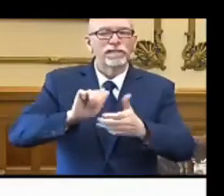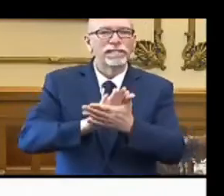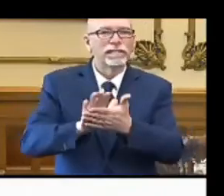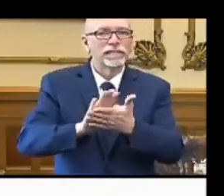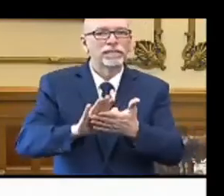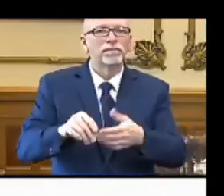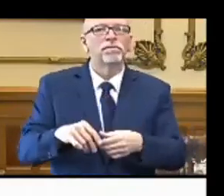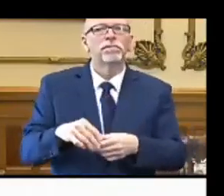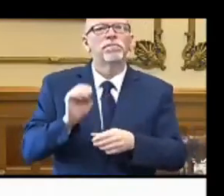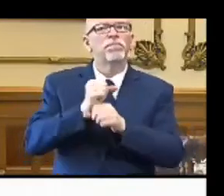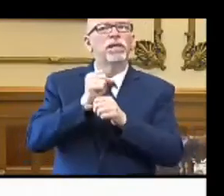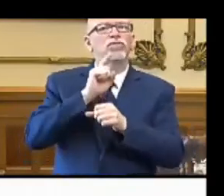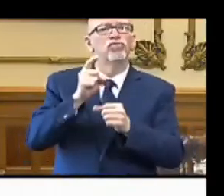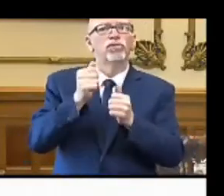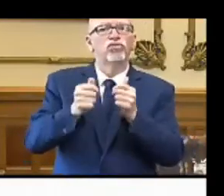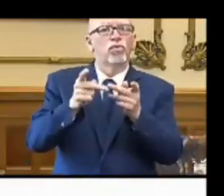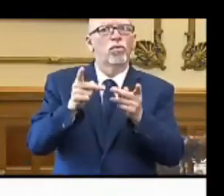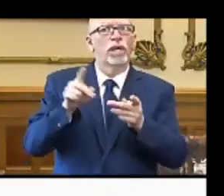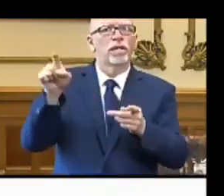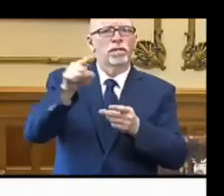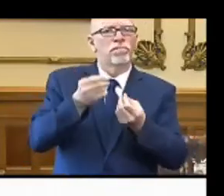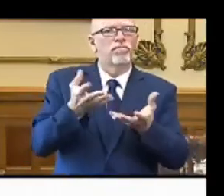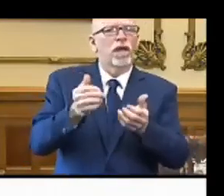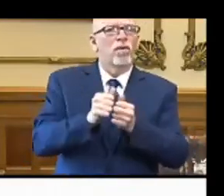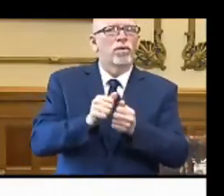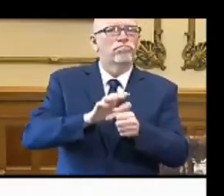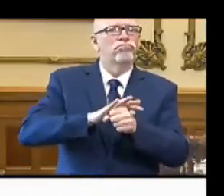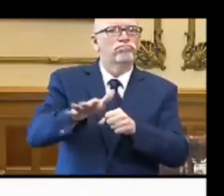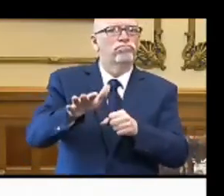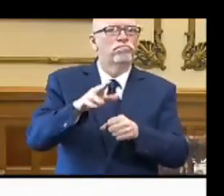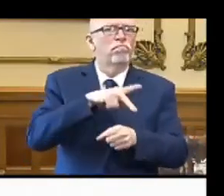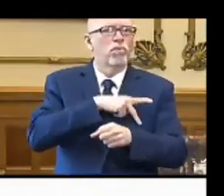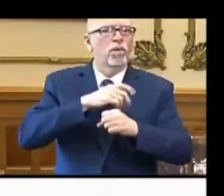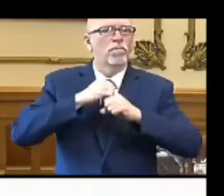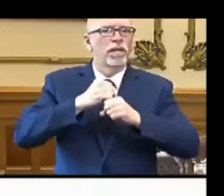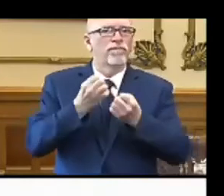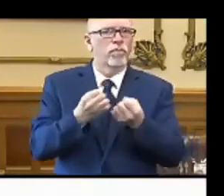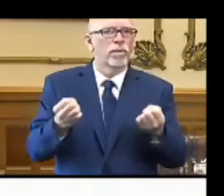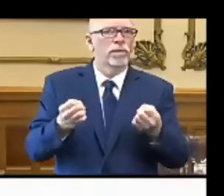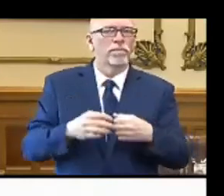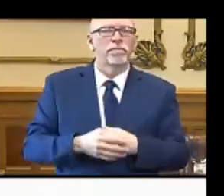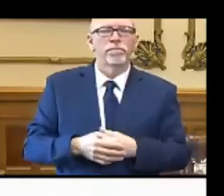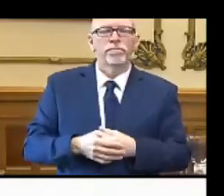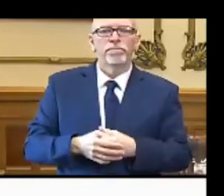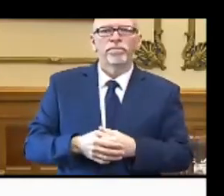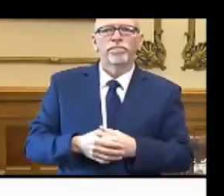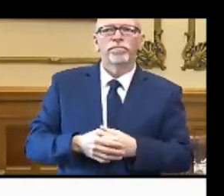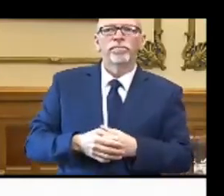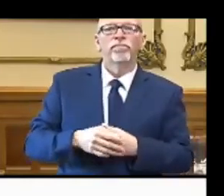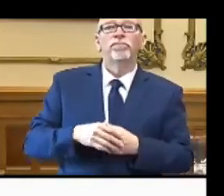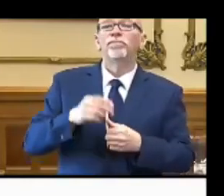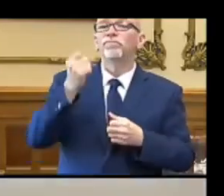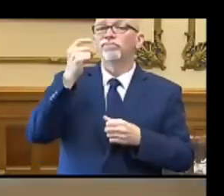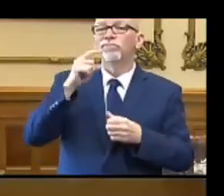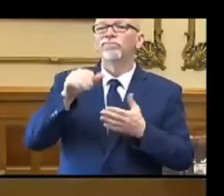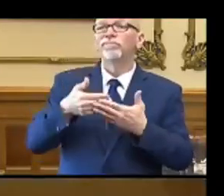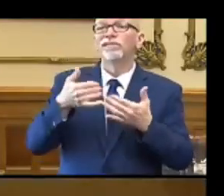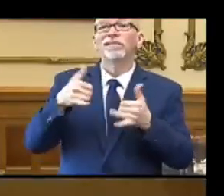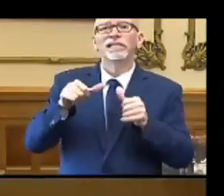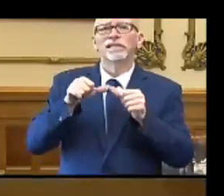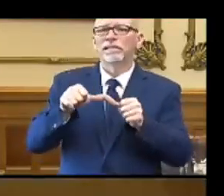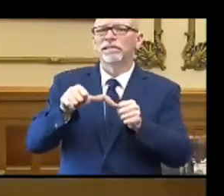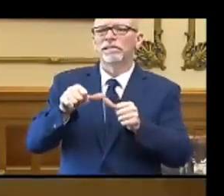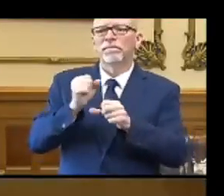and ensuring polling locations are supplied with the necessary personal protective equipment, all while maintaining the highest